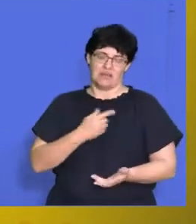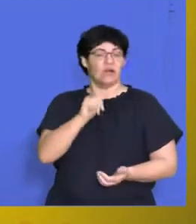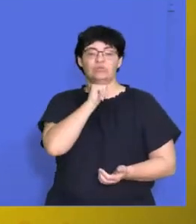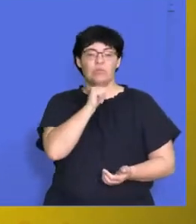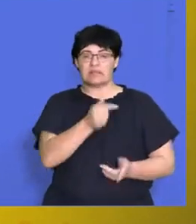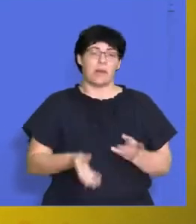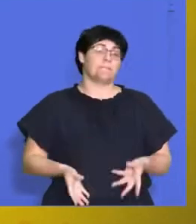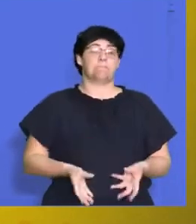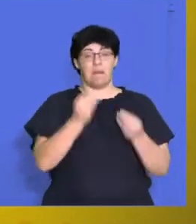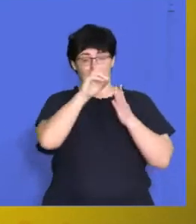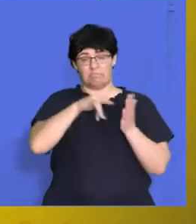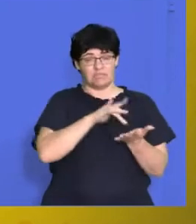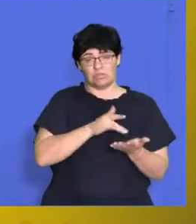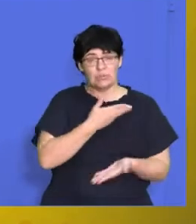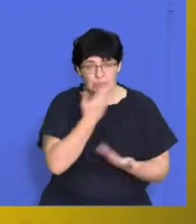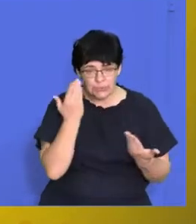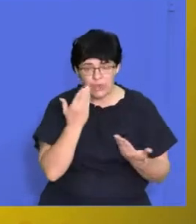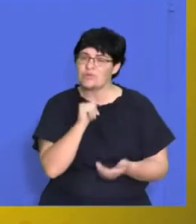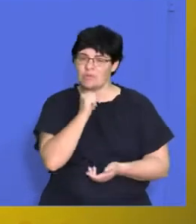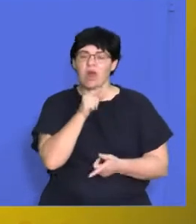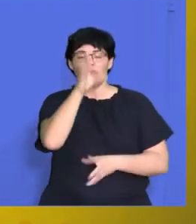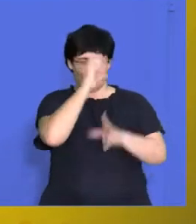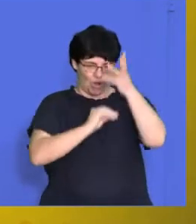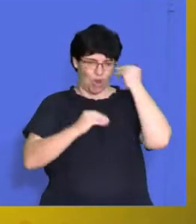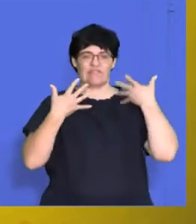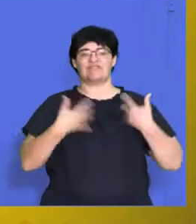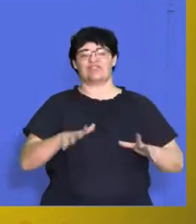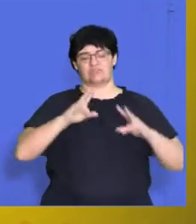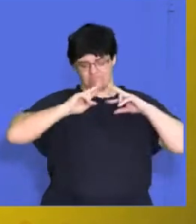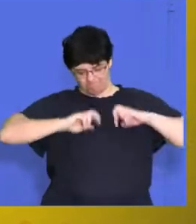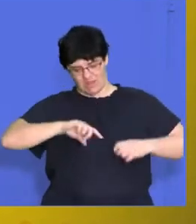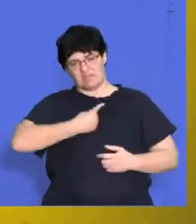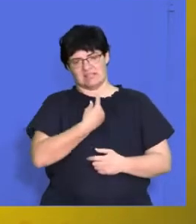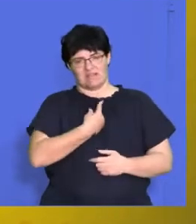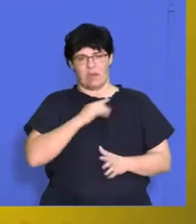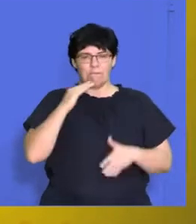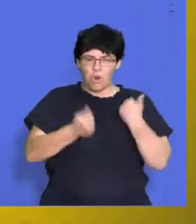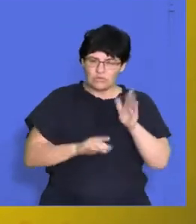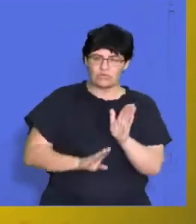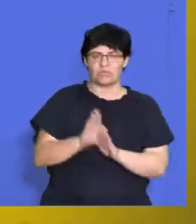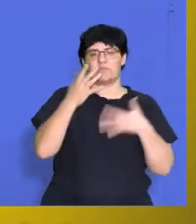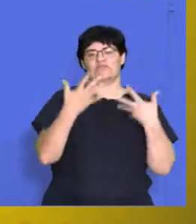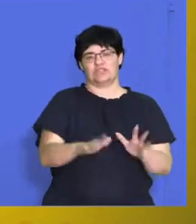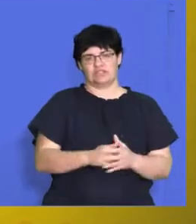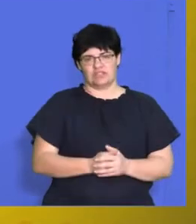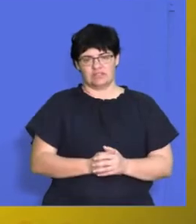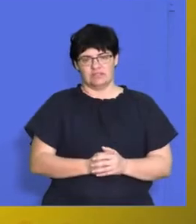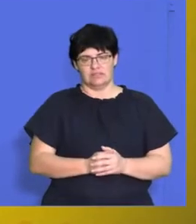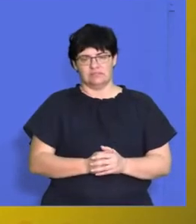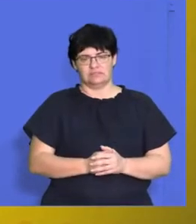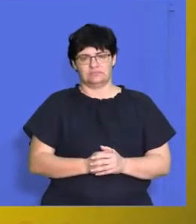might not have got the job, you've still learned a lot about yourself and you've gone through this whole process. And maybe